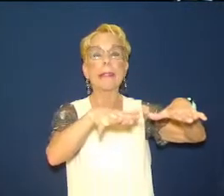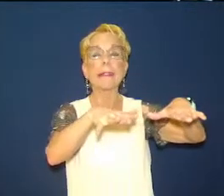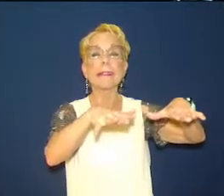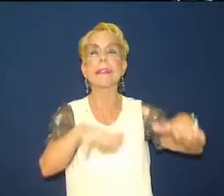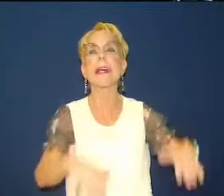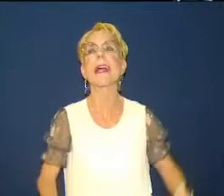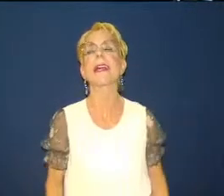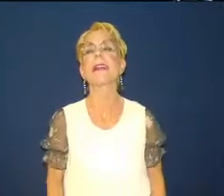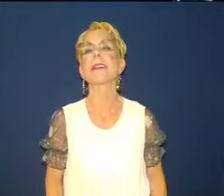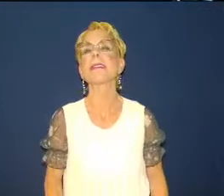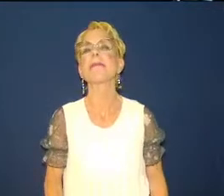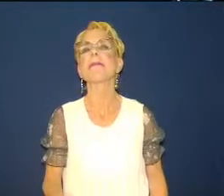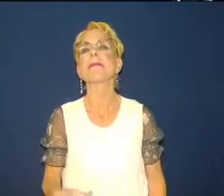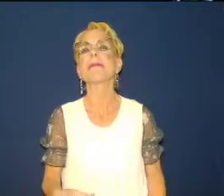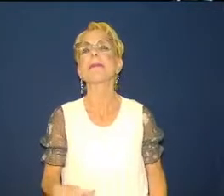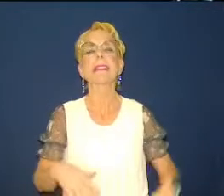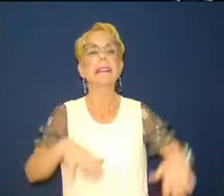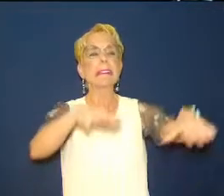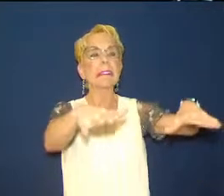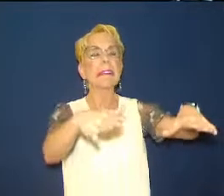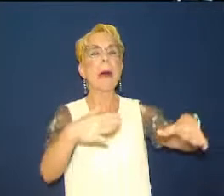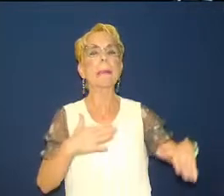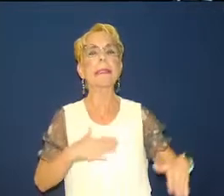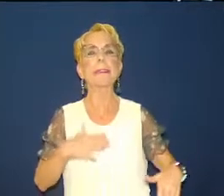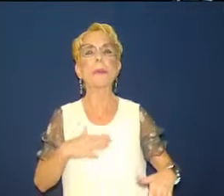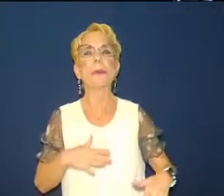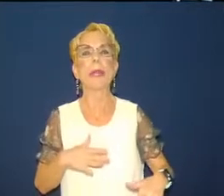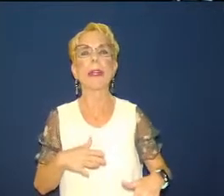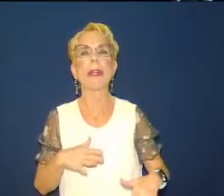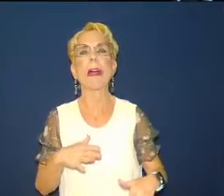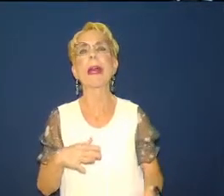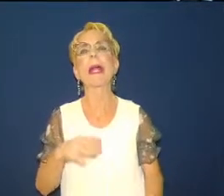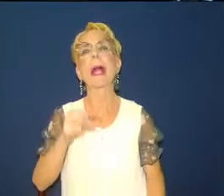well they do it's called mascara